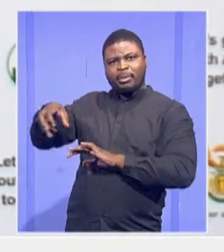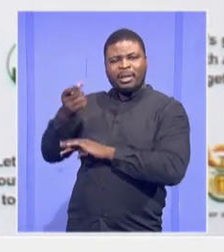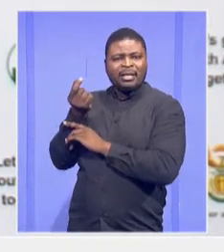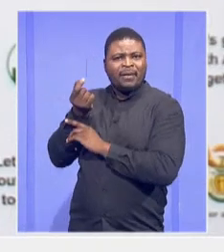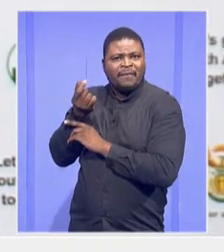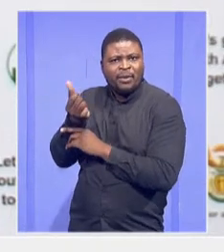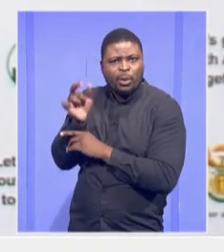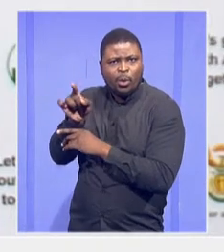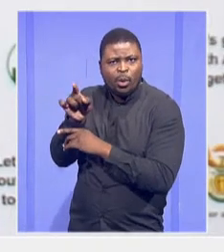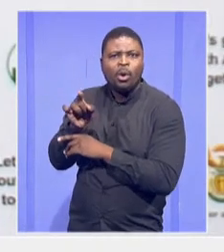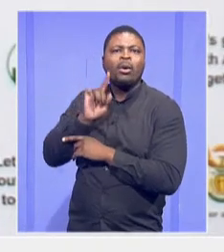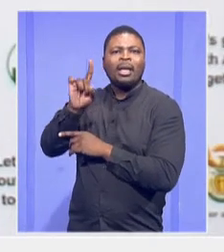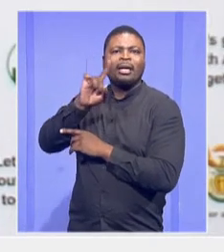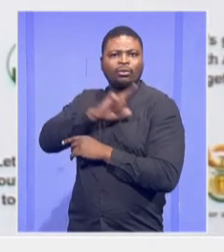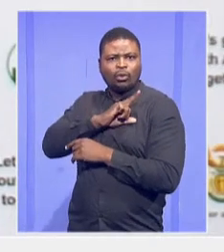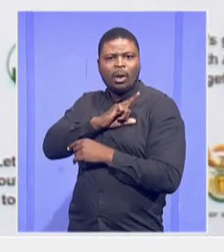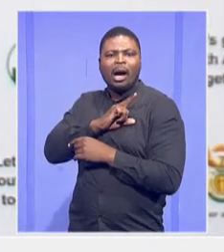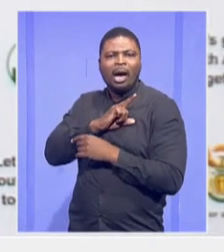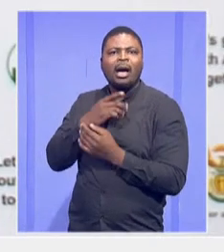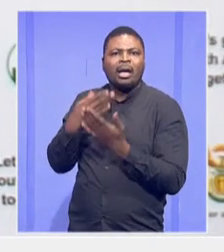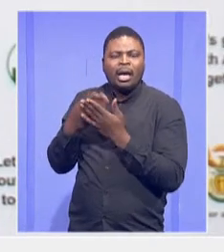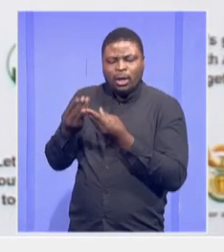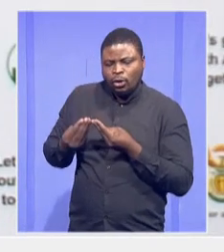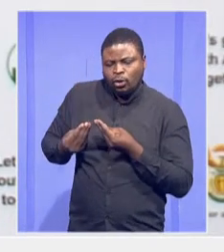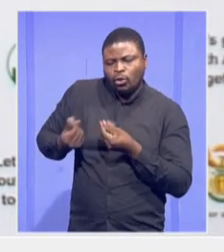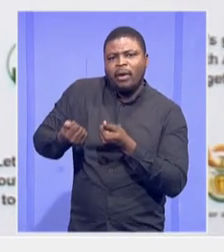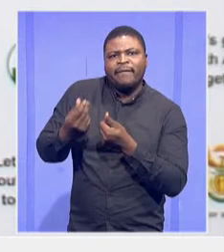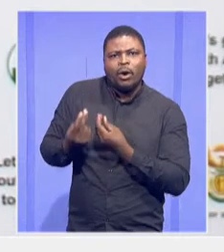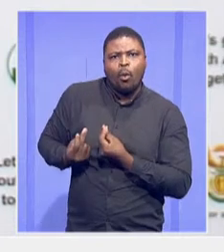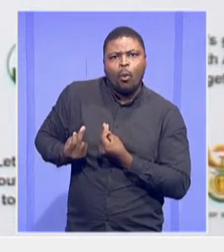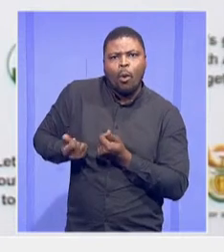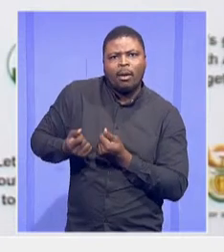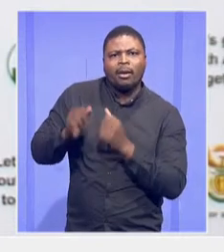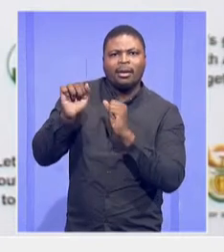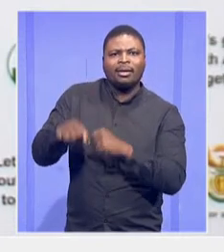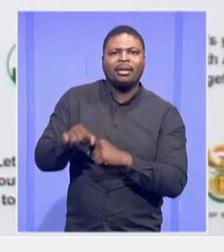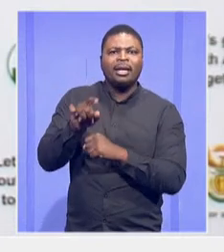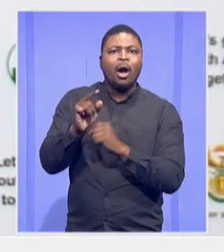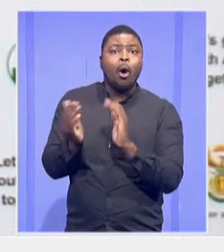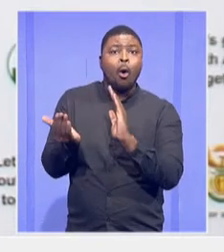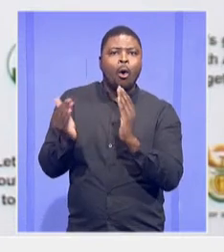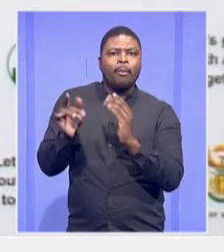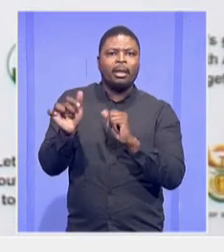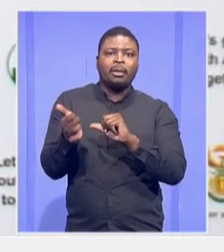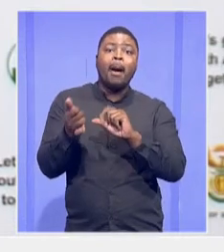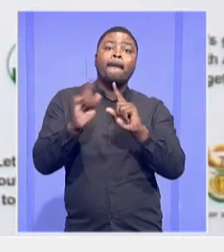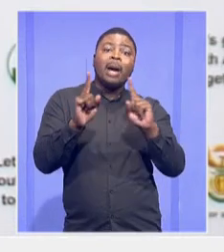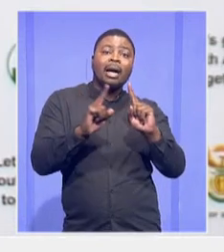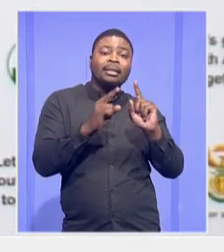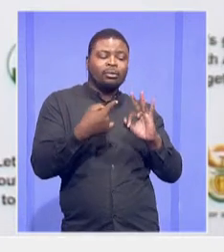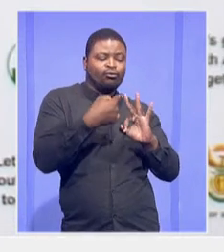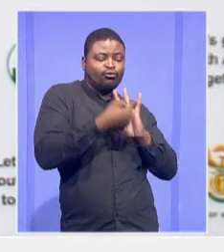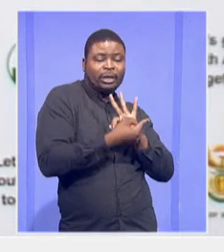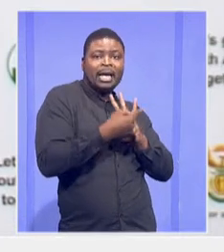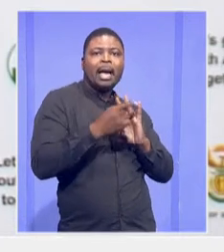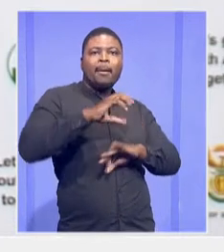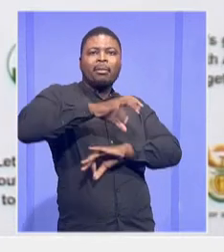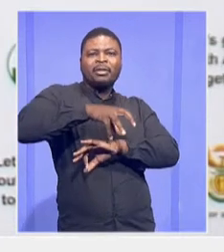those provinces were essentially able to deal with them quickly. But in these three provinces, we're still there.